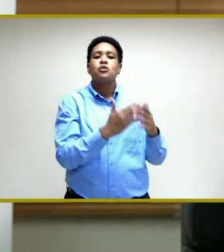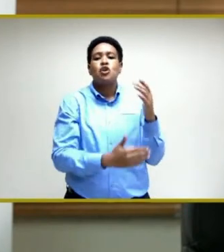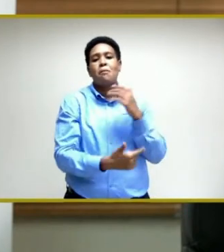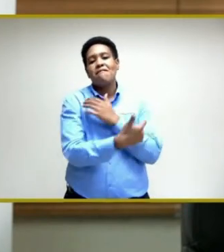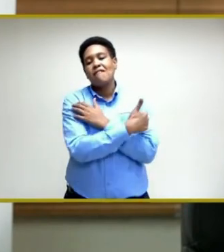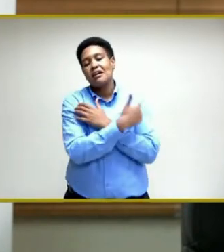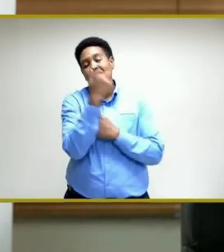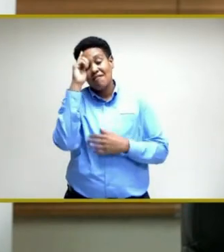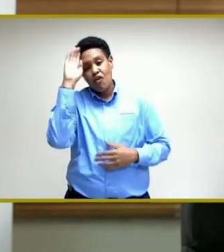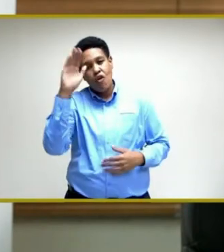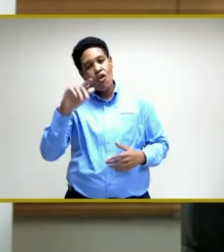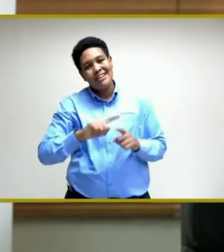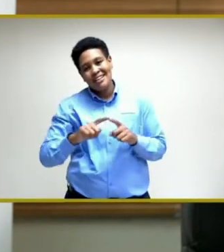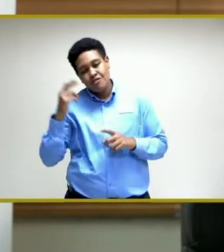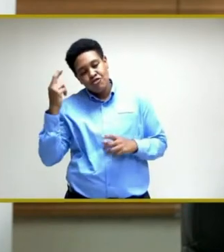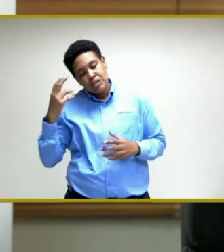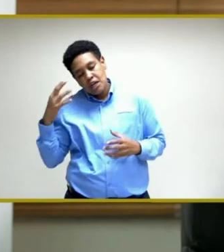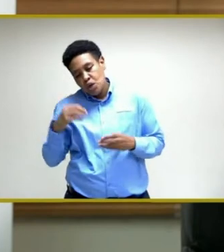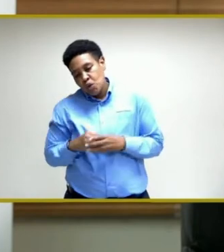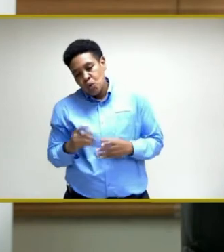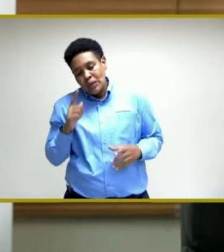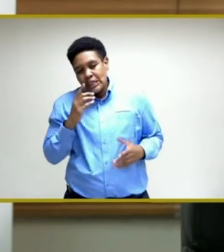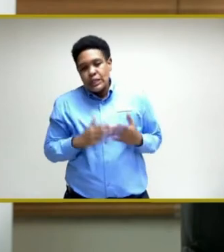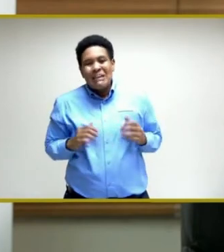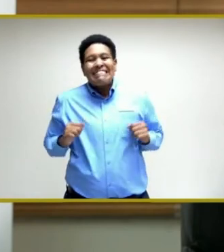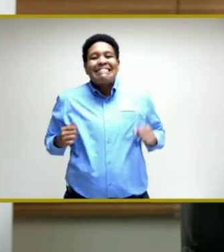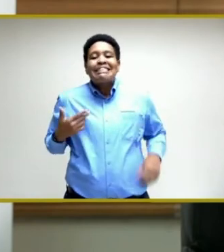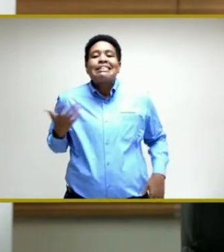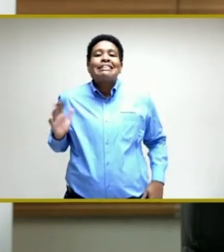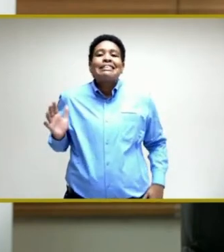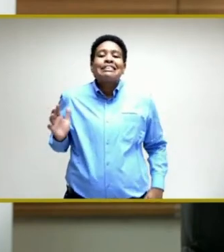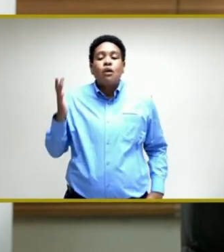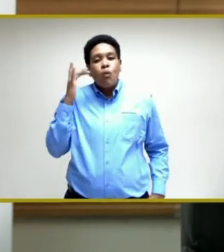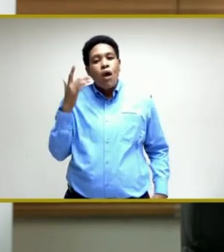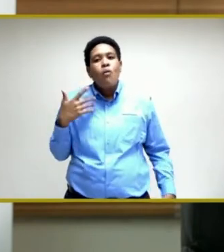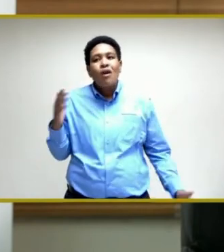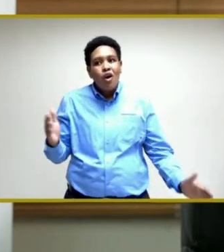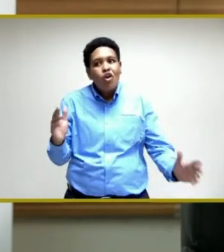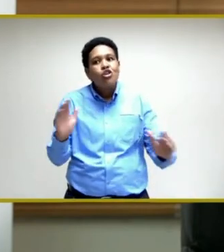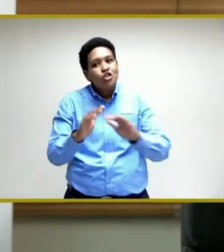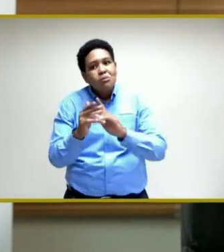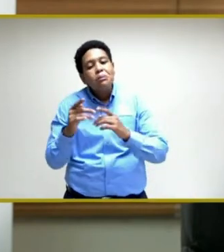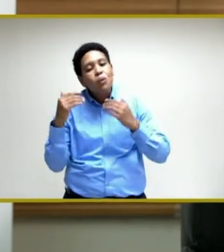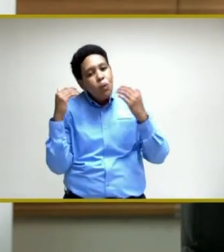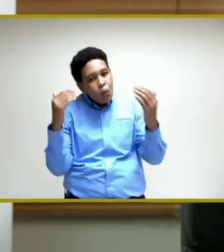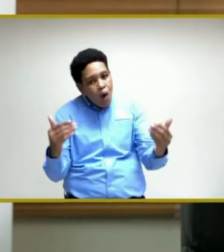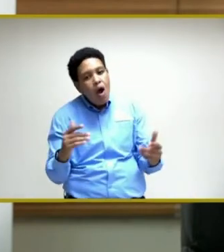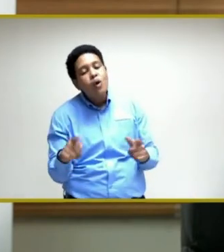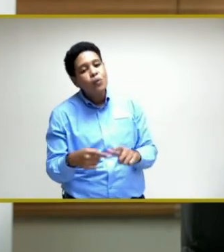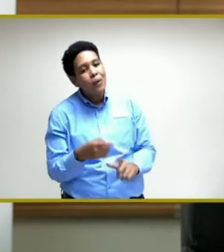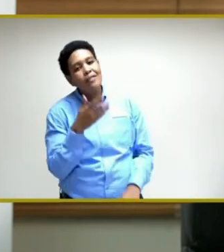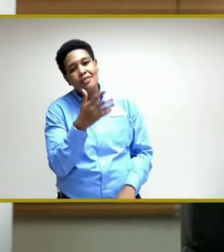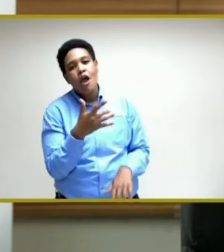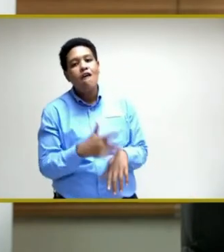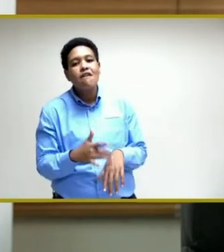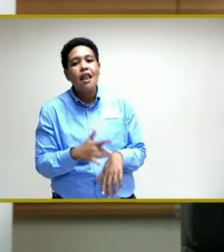for all of these reasons, including hesitancy, which is why we want Jamaicans to take up once they have the offer as quickly as possible.